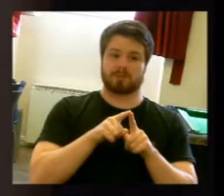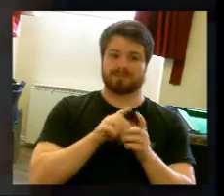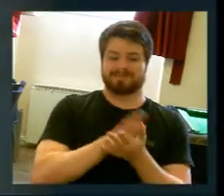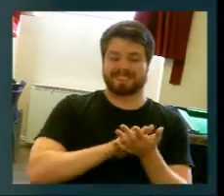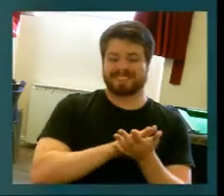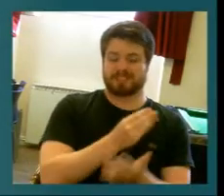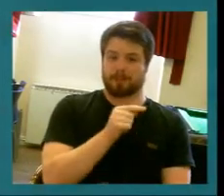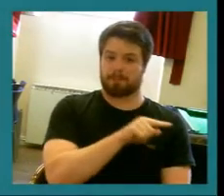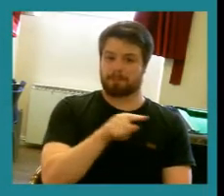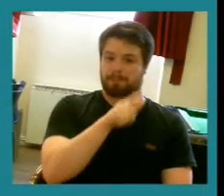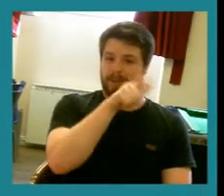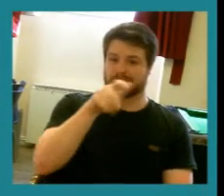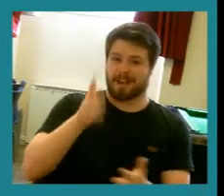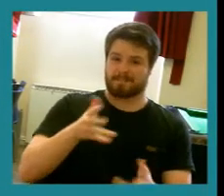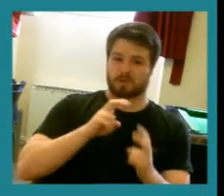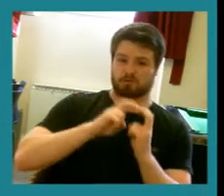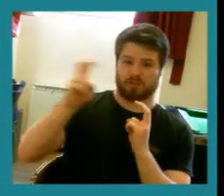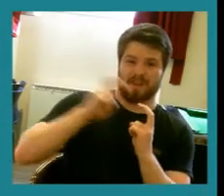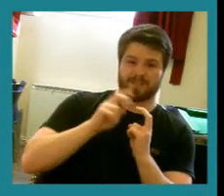BRI.